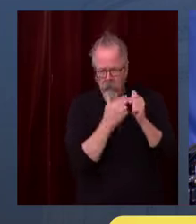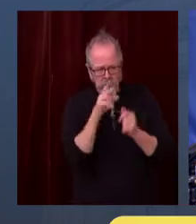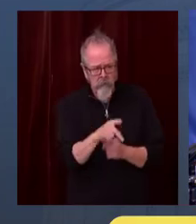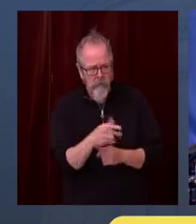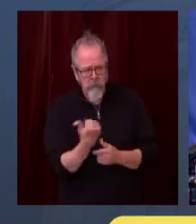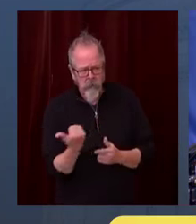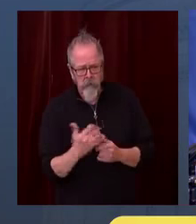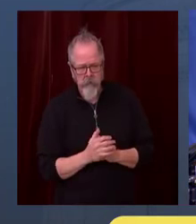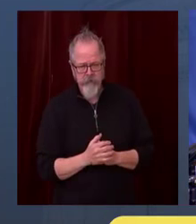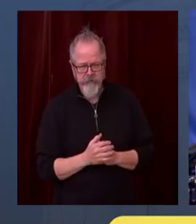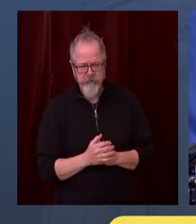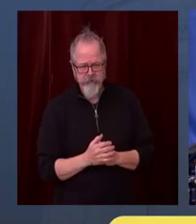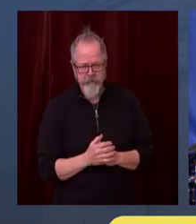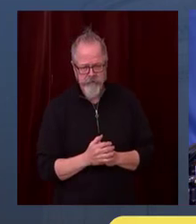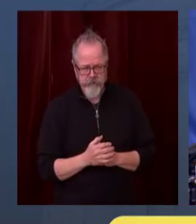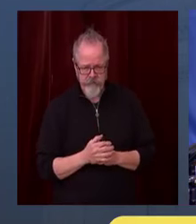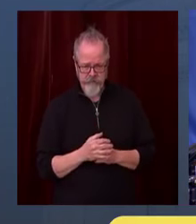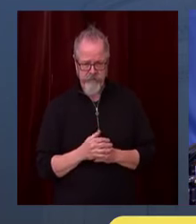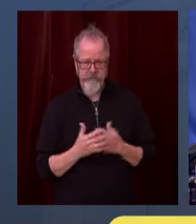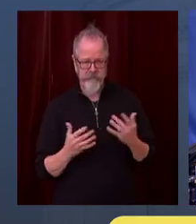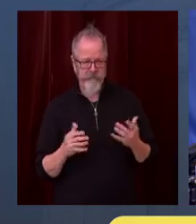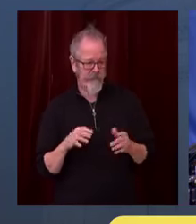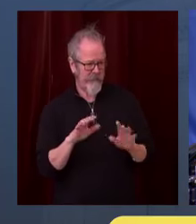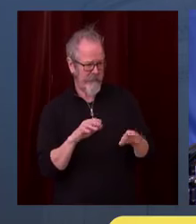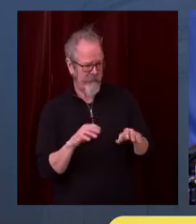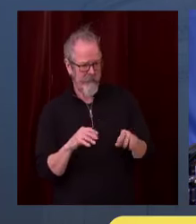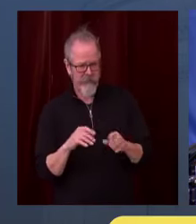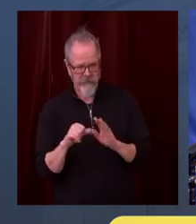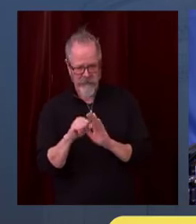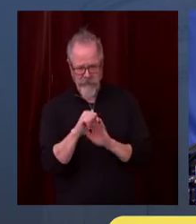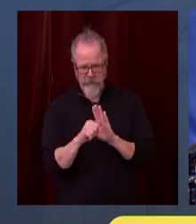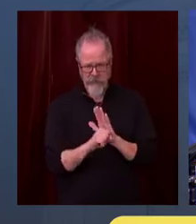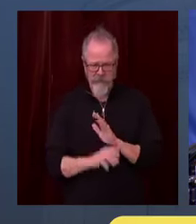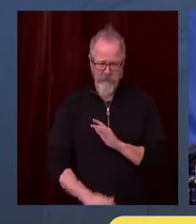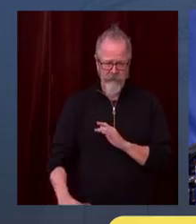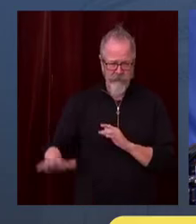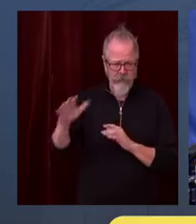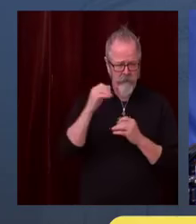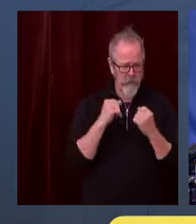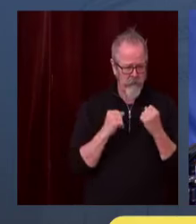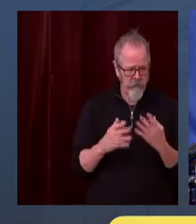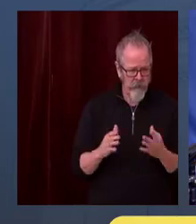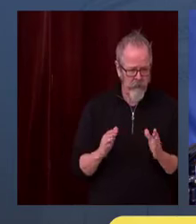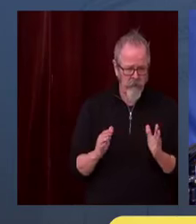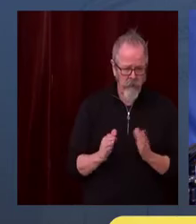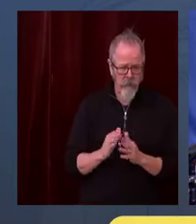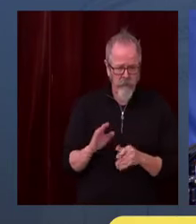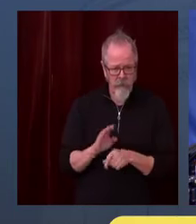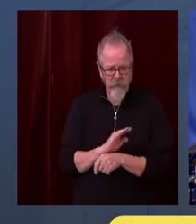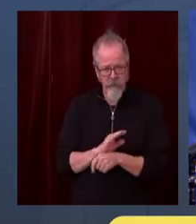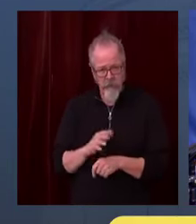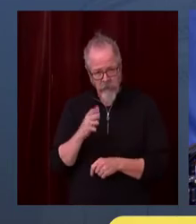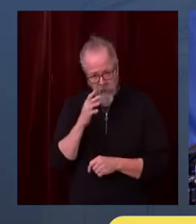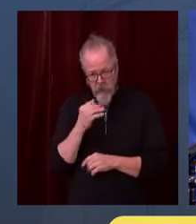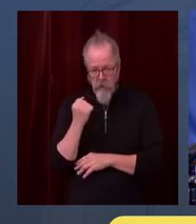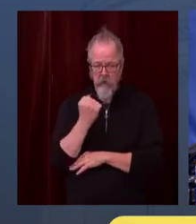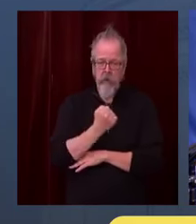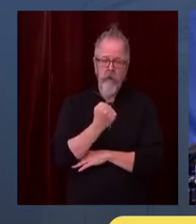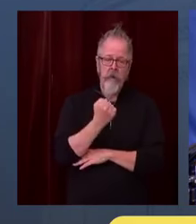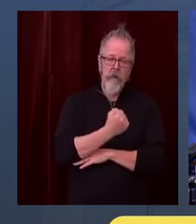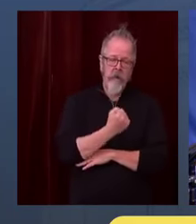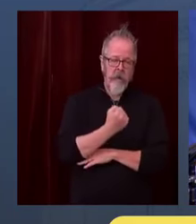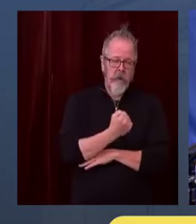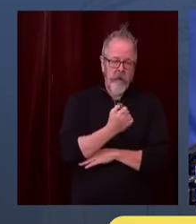anymore. What kind of help is there for those small businesses that just can't make it anymore? Well, we talked about,